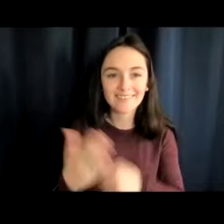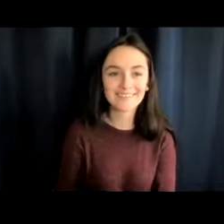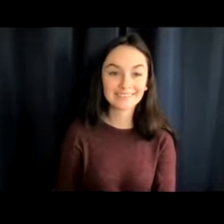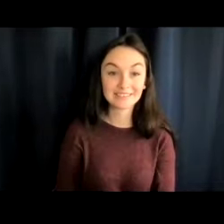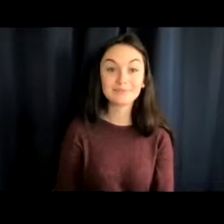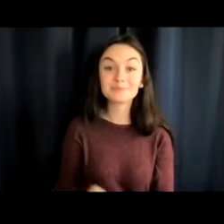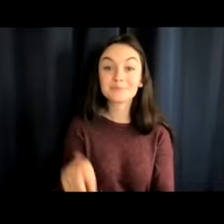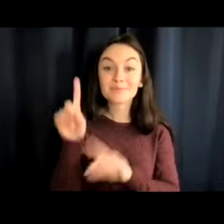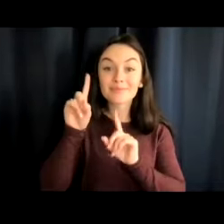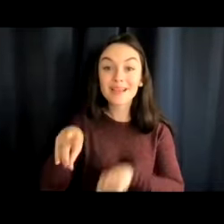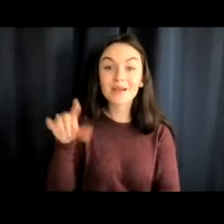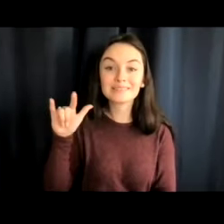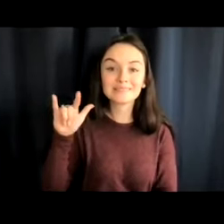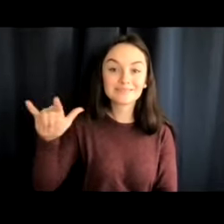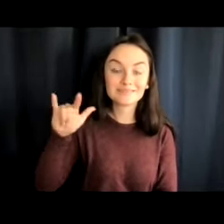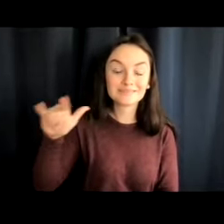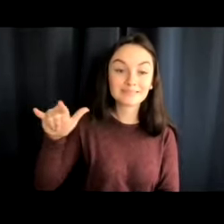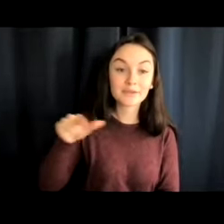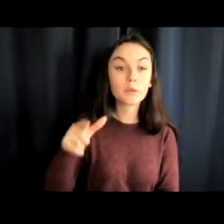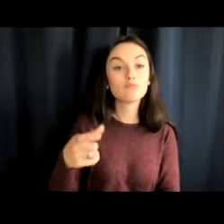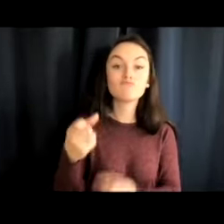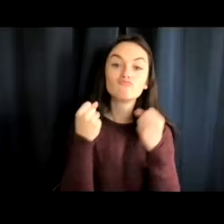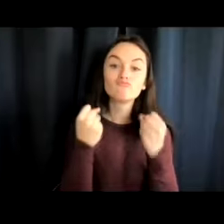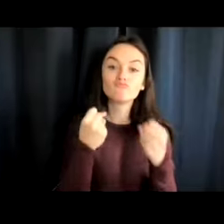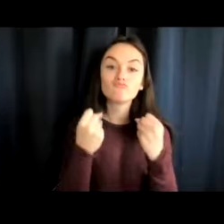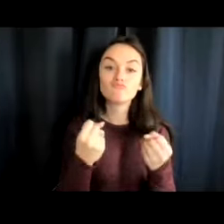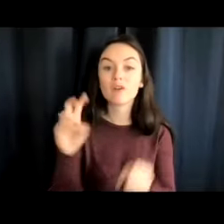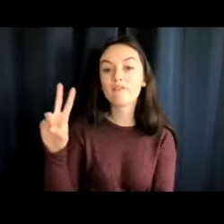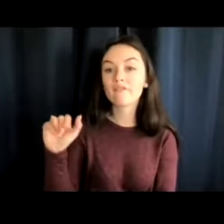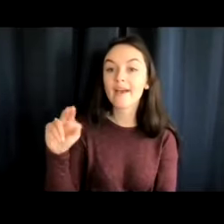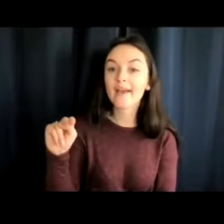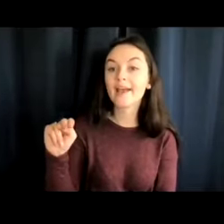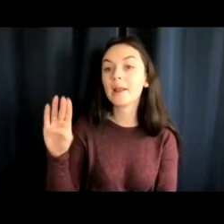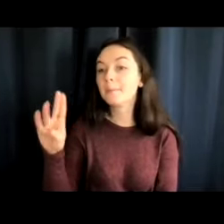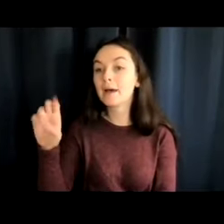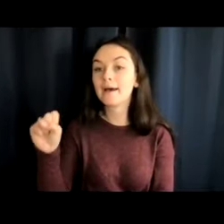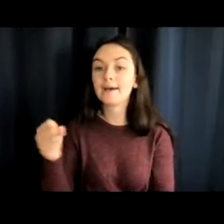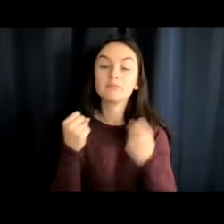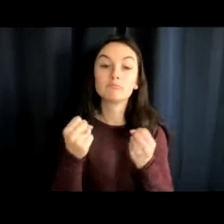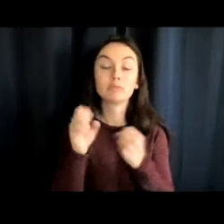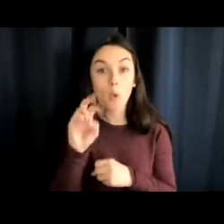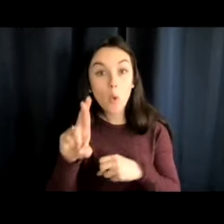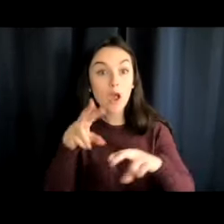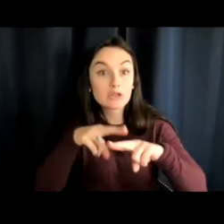go to the airport, you can take a car, a van, a bus, or even a train.